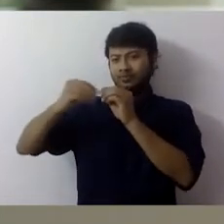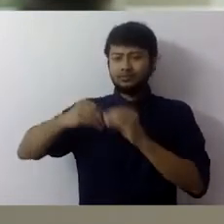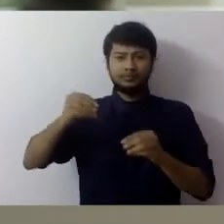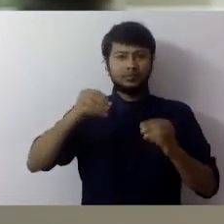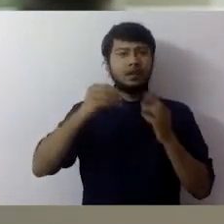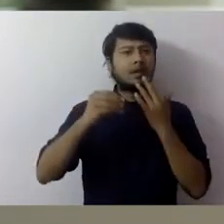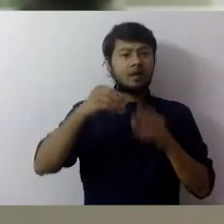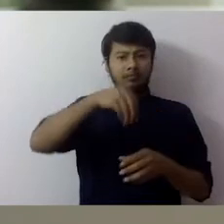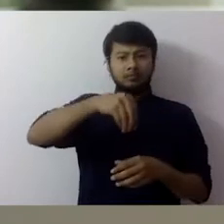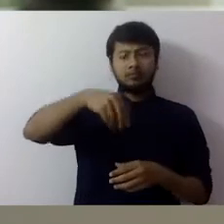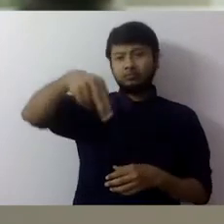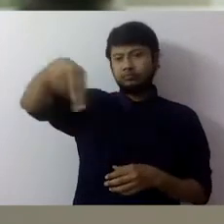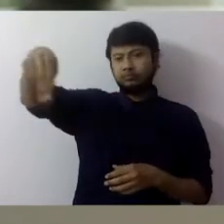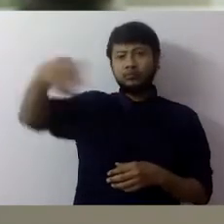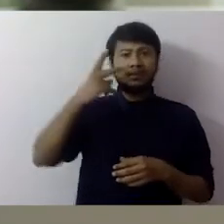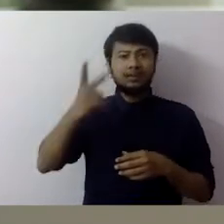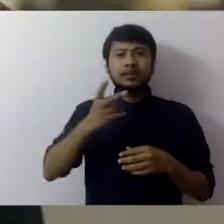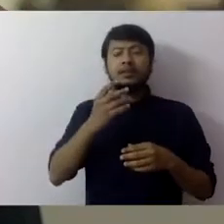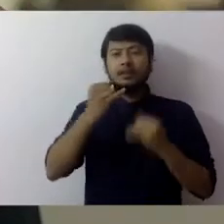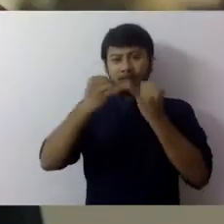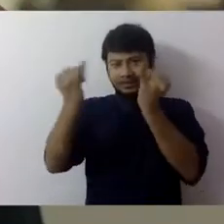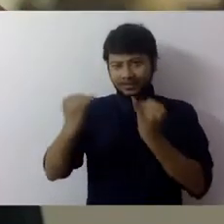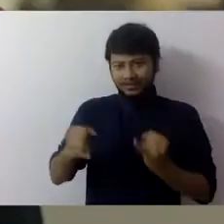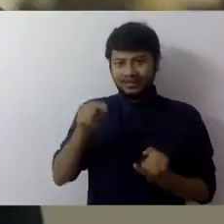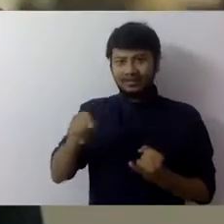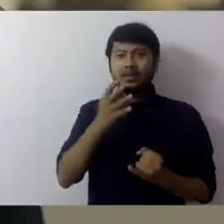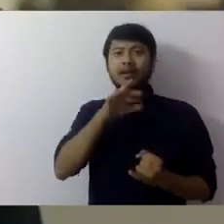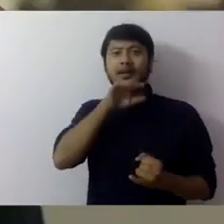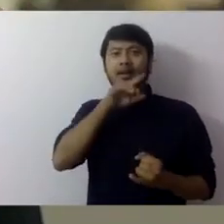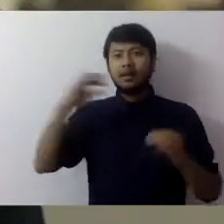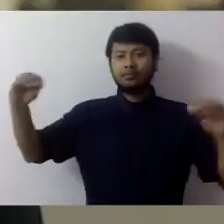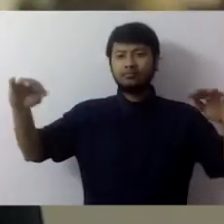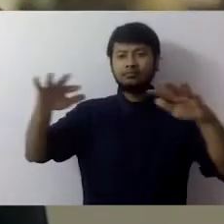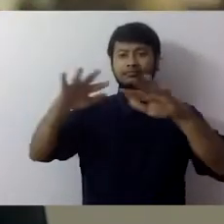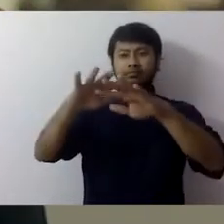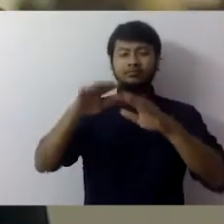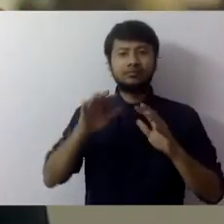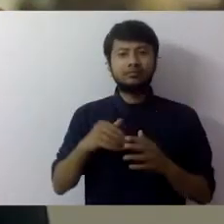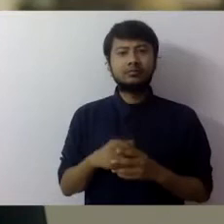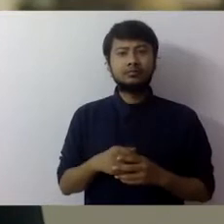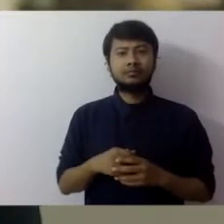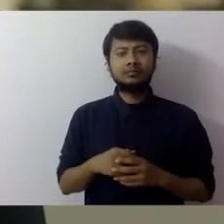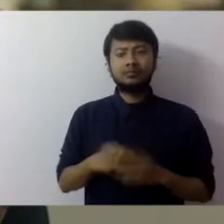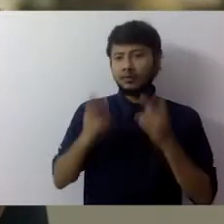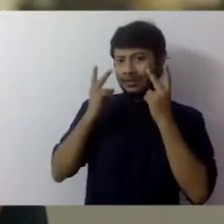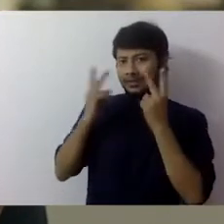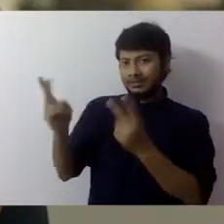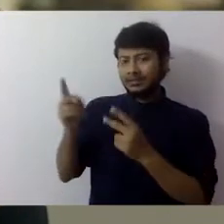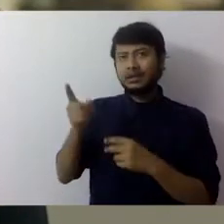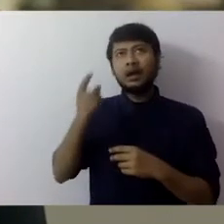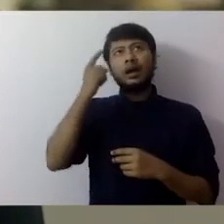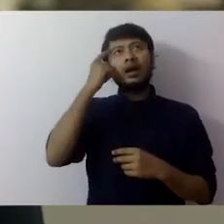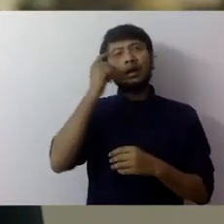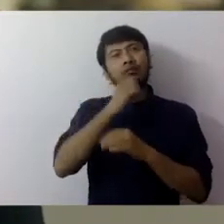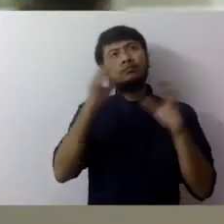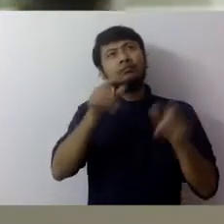spilling out of the outlines and merging with each other. This artwork and others like it also lead us into understanding who the consumers of the